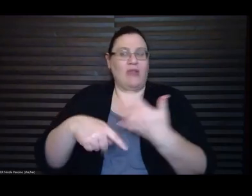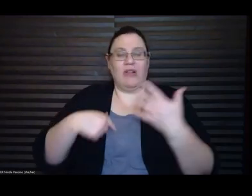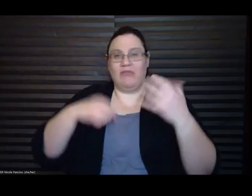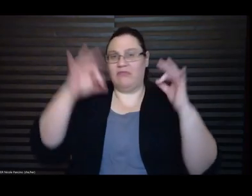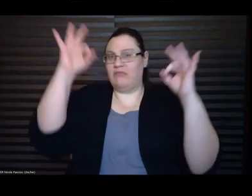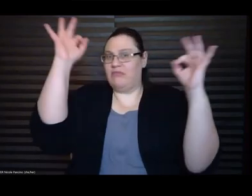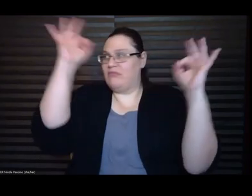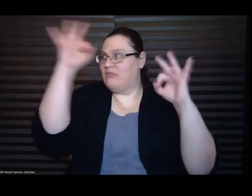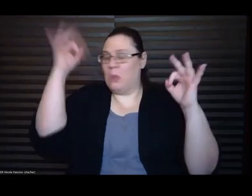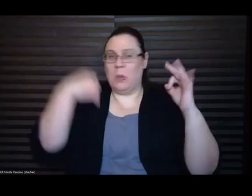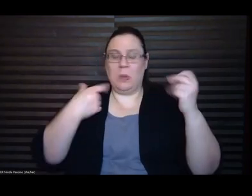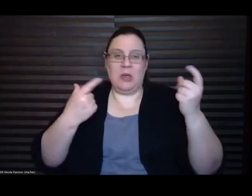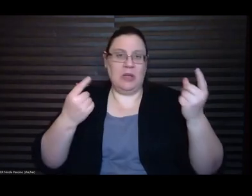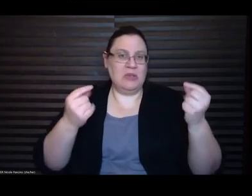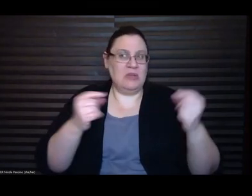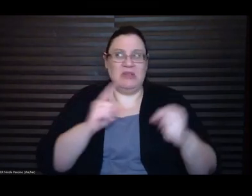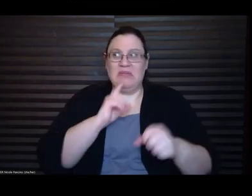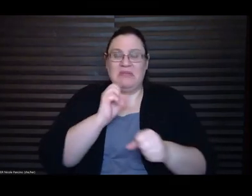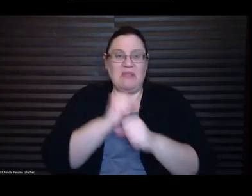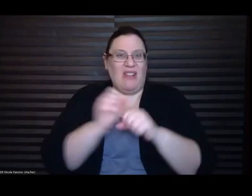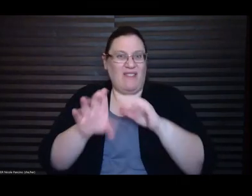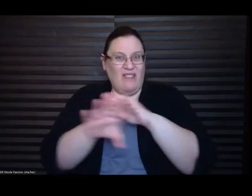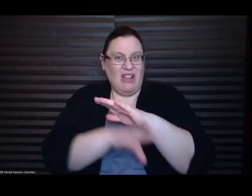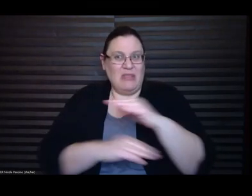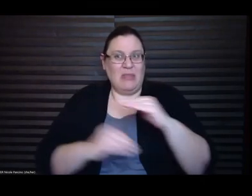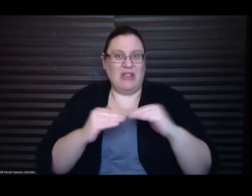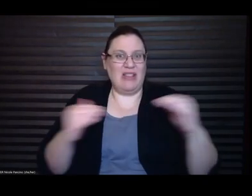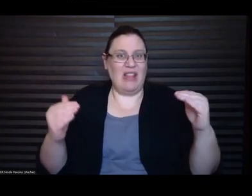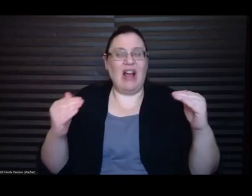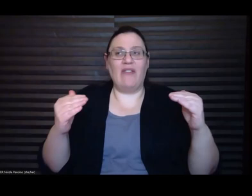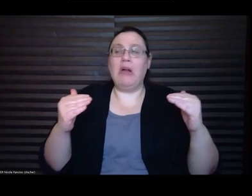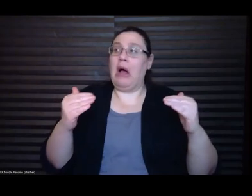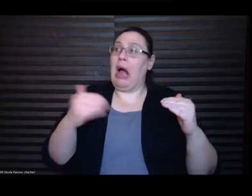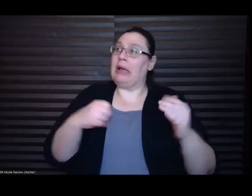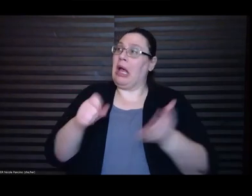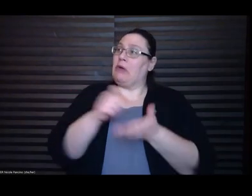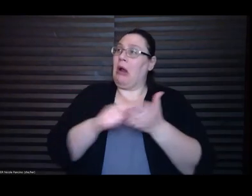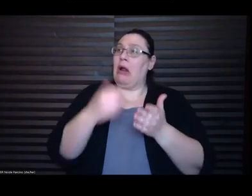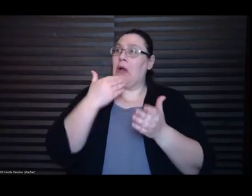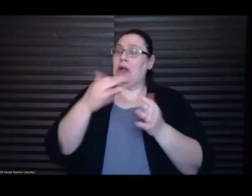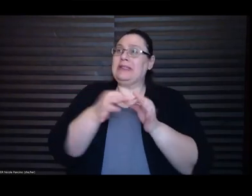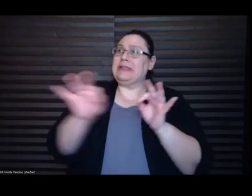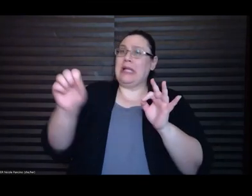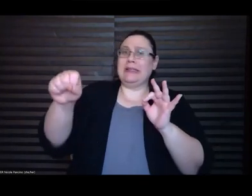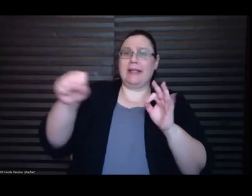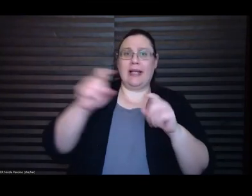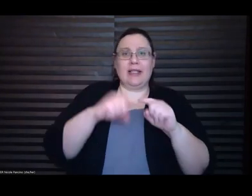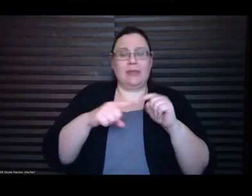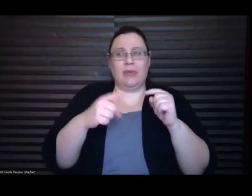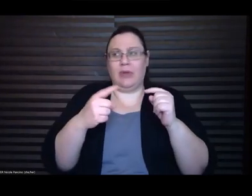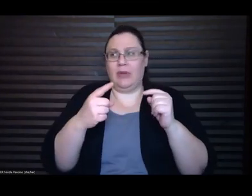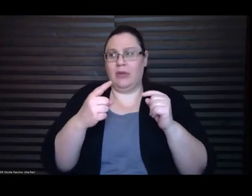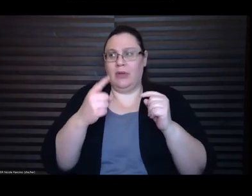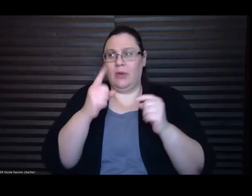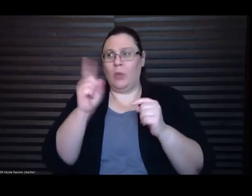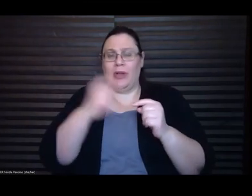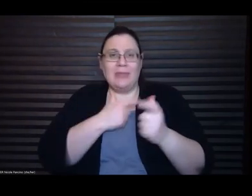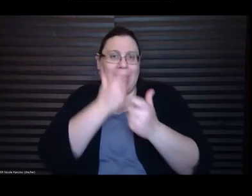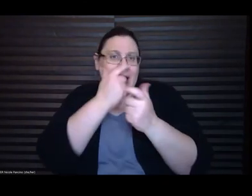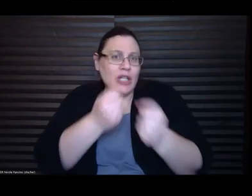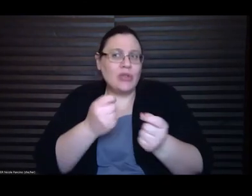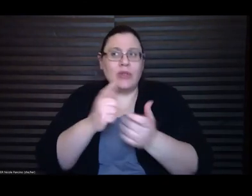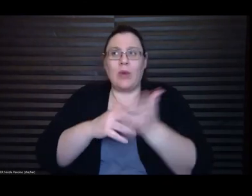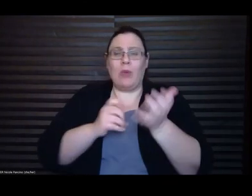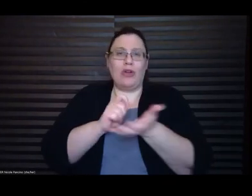I can write a good sentence, but, like, I didn't know what I was interested in or what I wanted to be writing about. And I remember a classmate giving me a note kind of early on being,